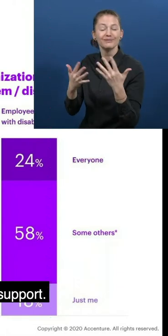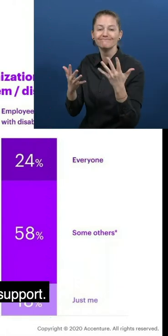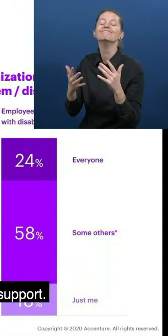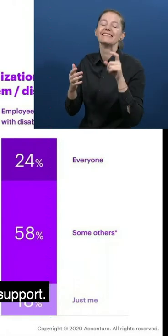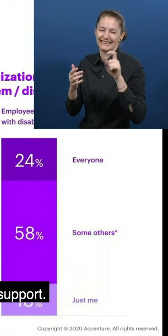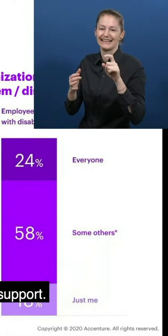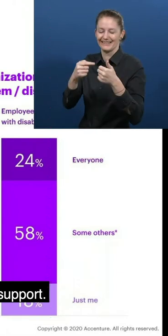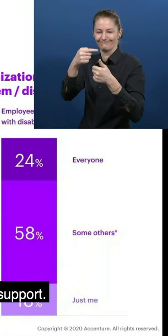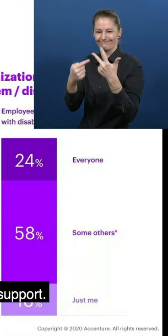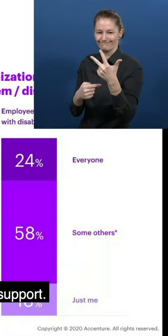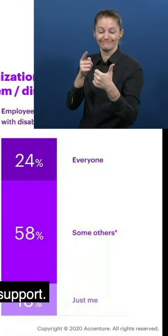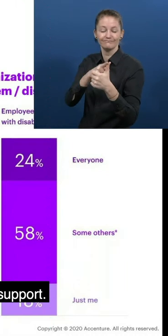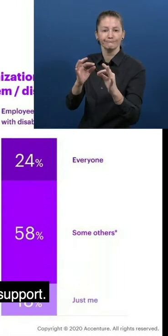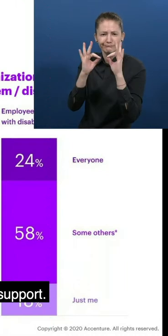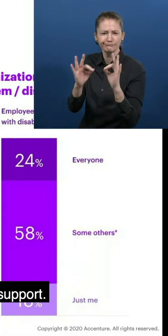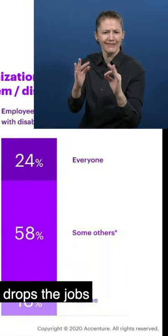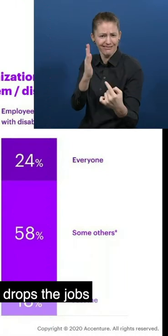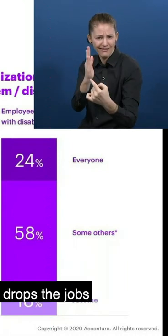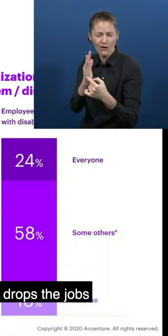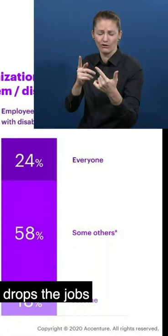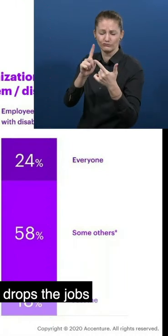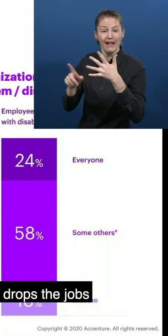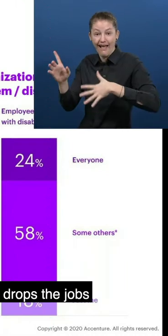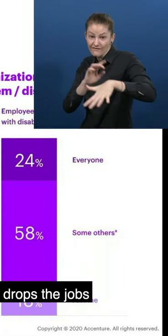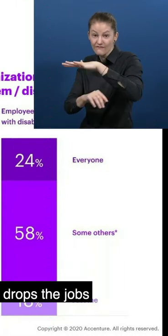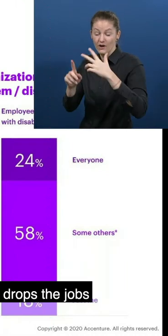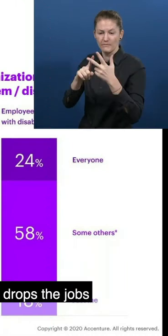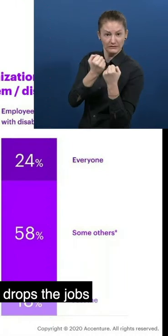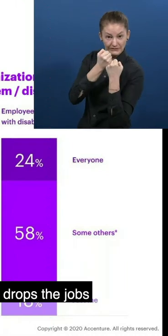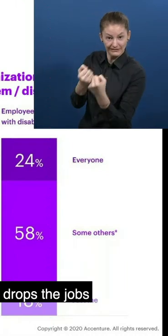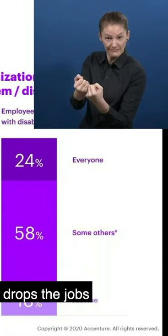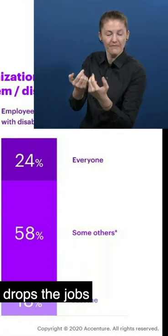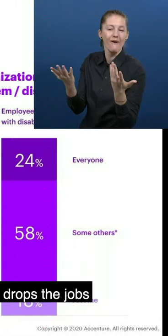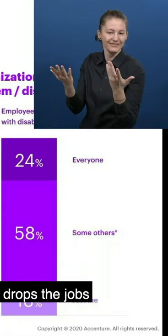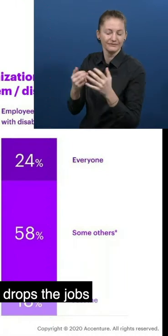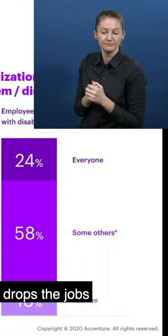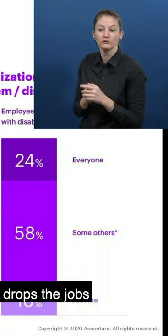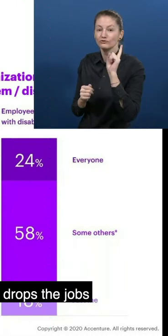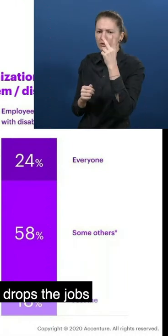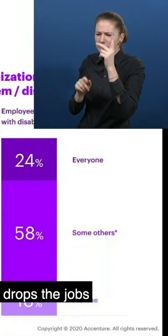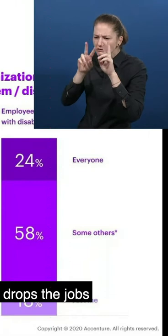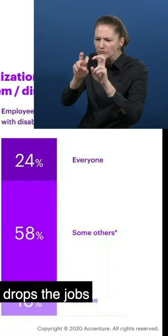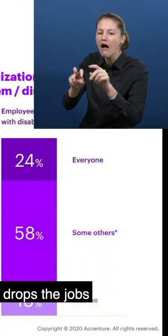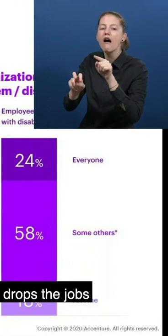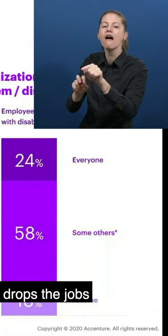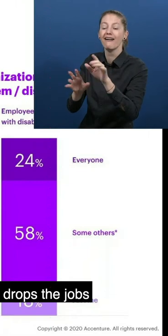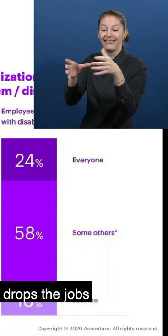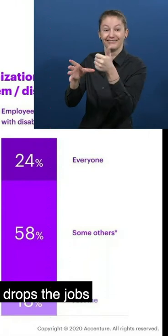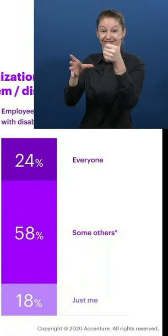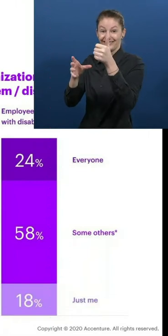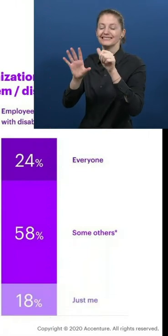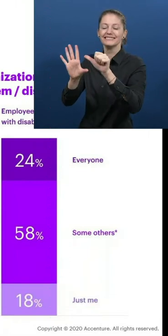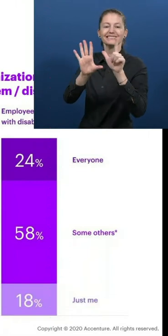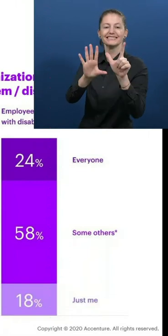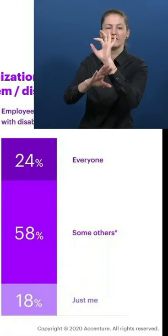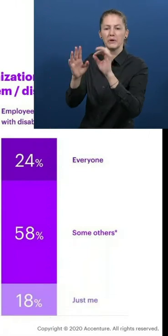tech environment and support. 67% of executives say, yes, this is what we do. But that drops to